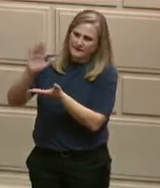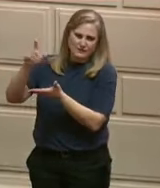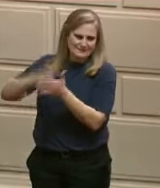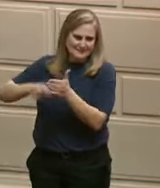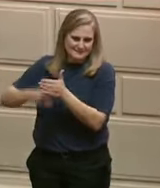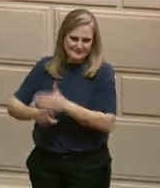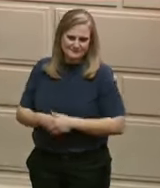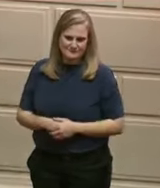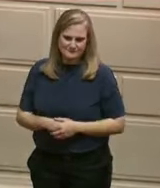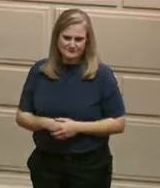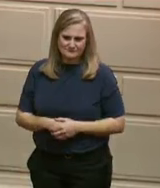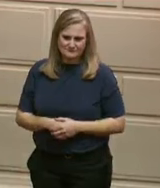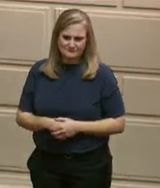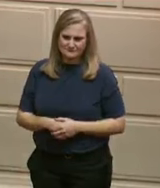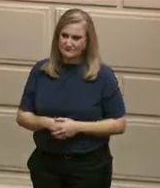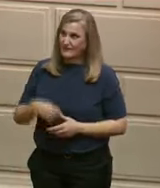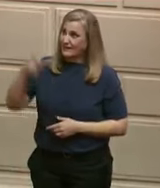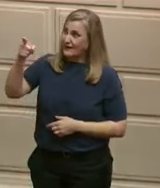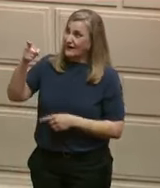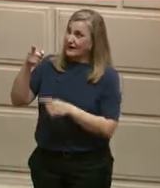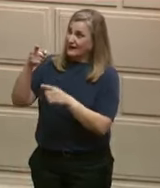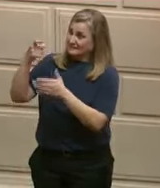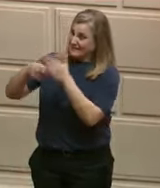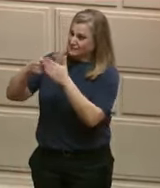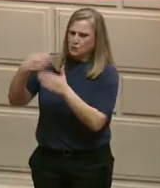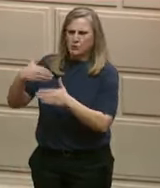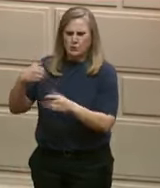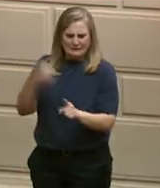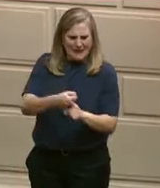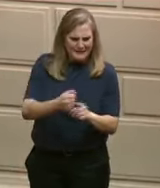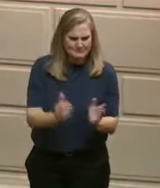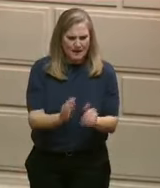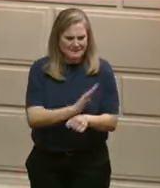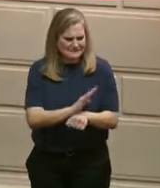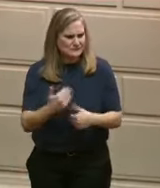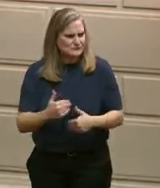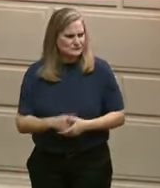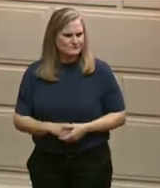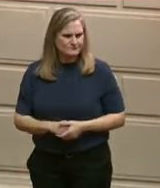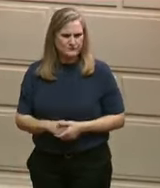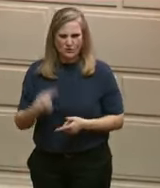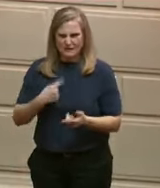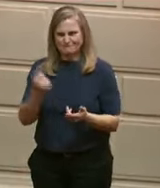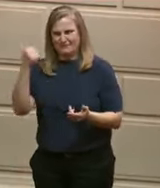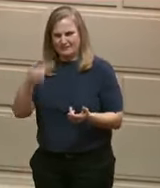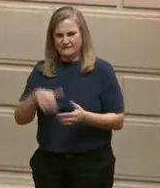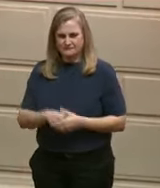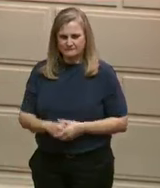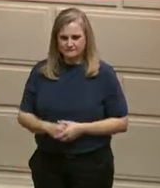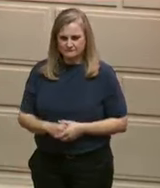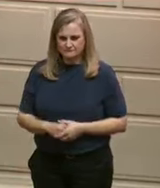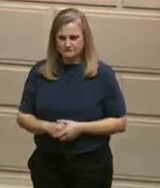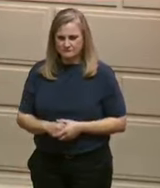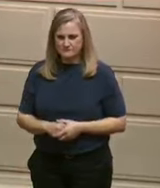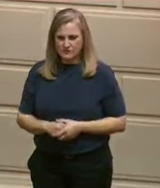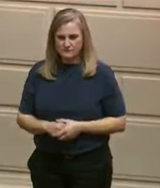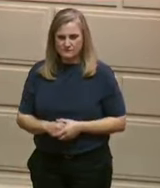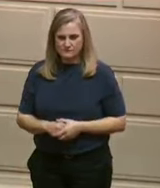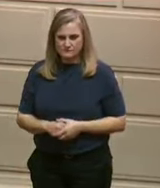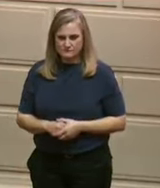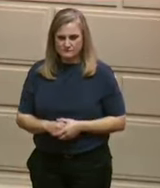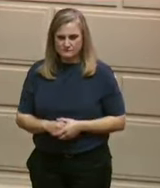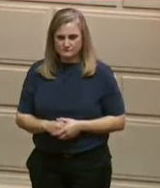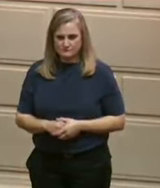businesses. The most. Let's give them more relief. I'm targeting six annoying